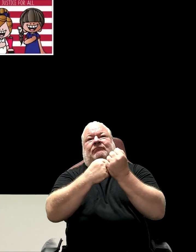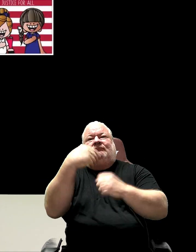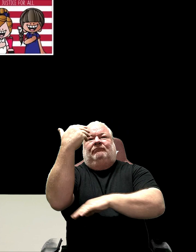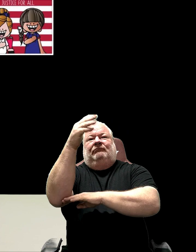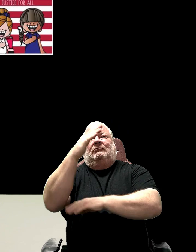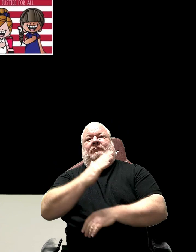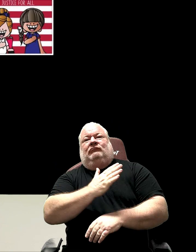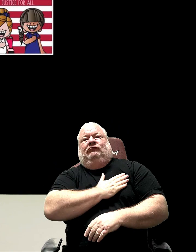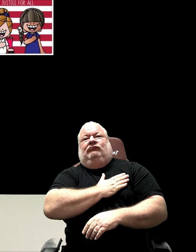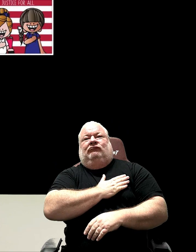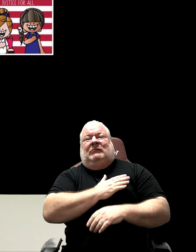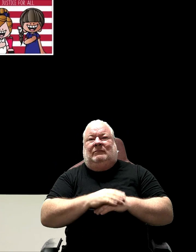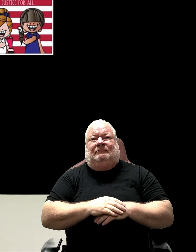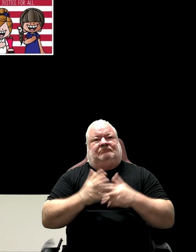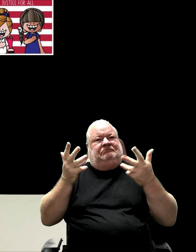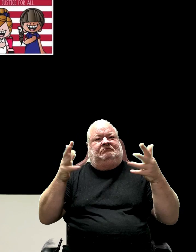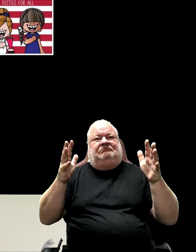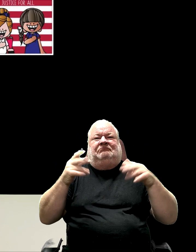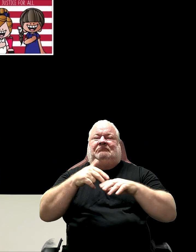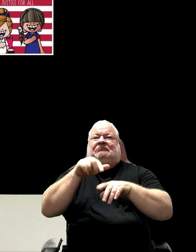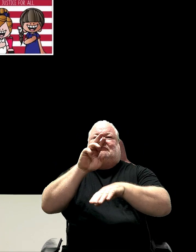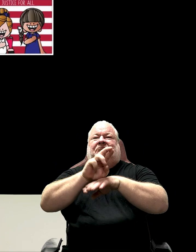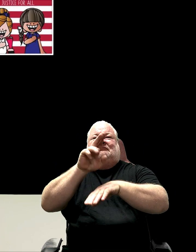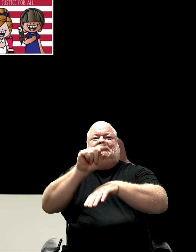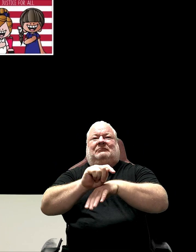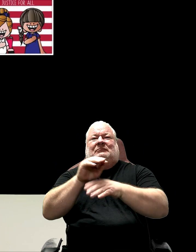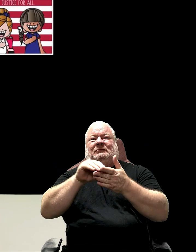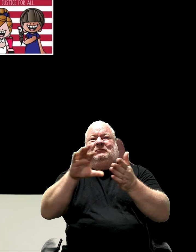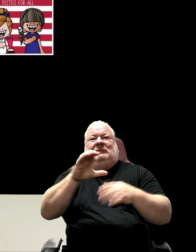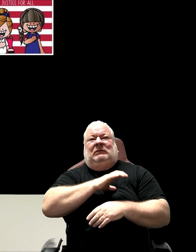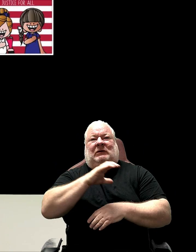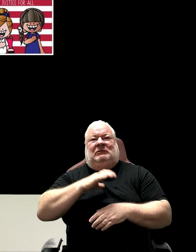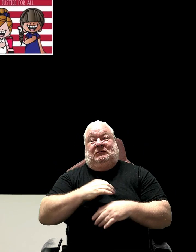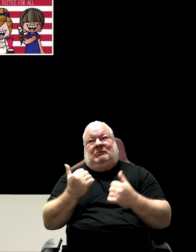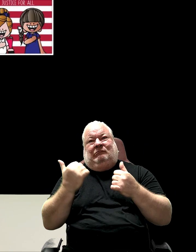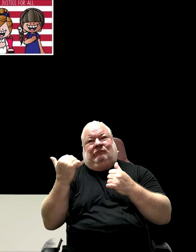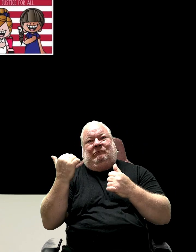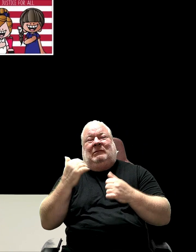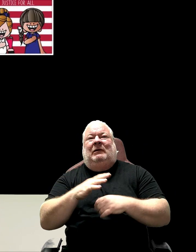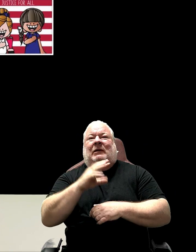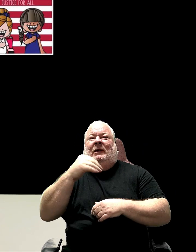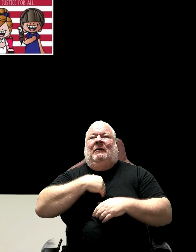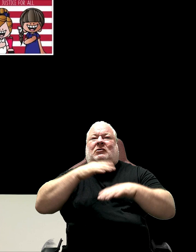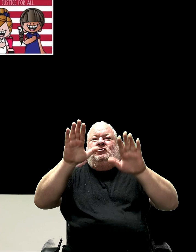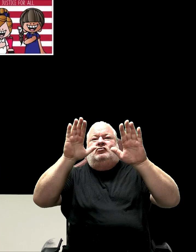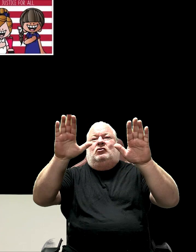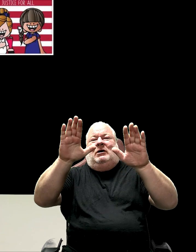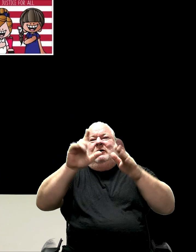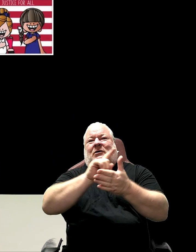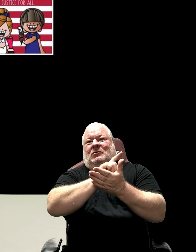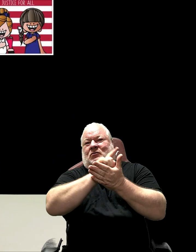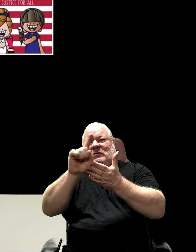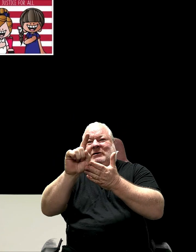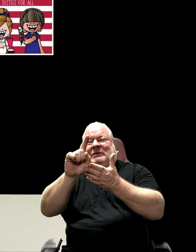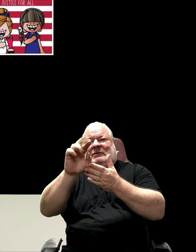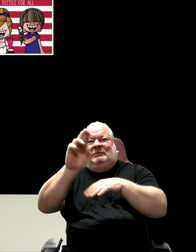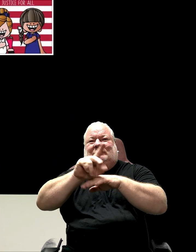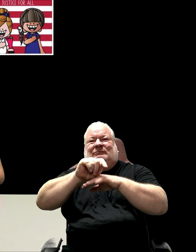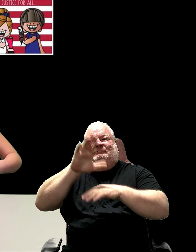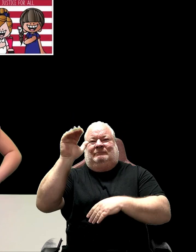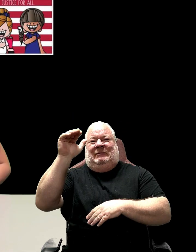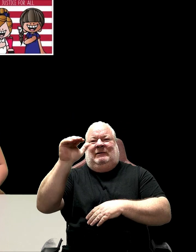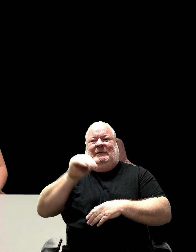stand for the Pledge of Allegiance. That's all from your Raven Temple Student Council. Have a great week.